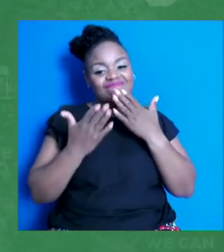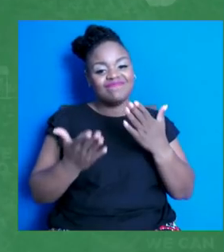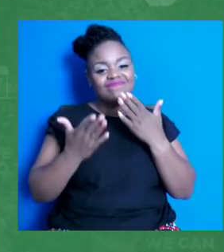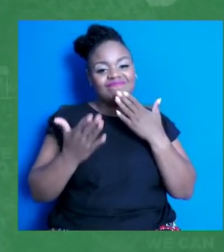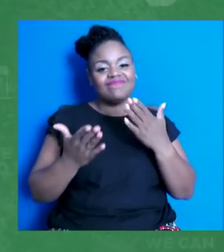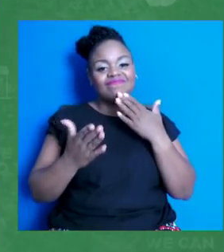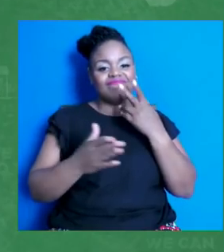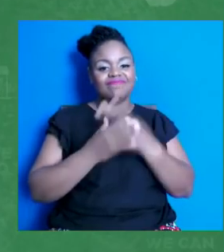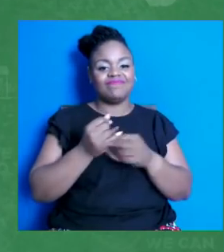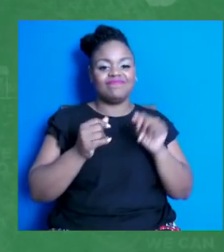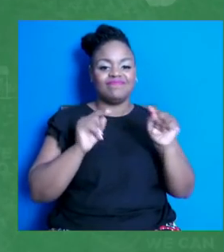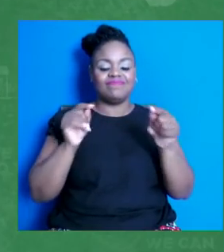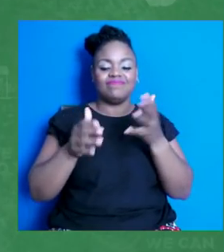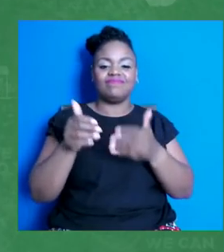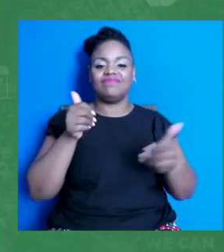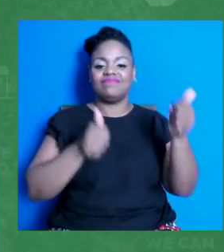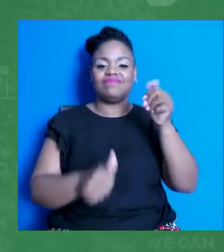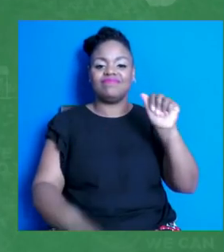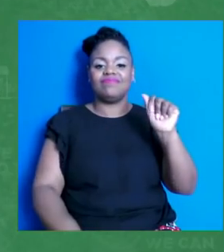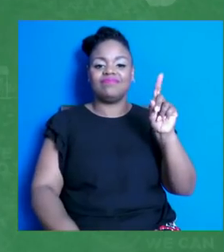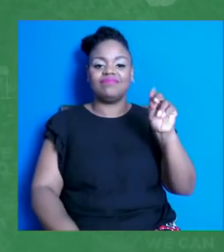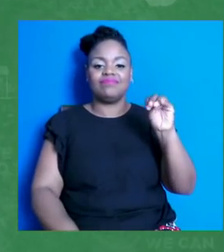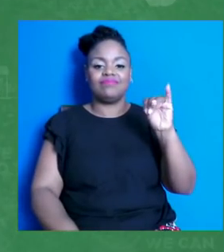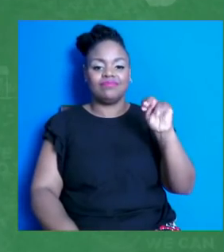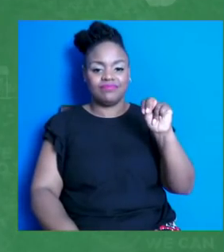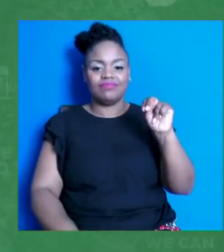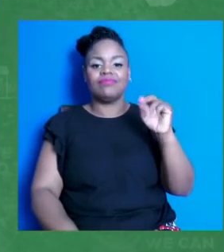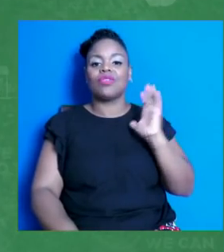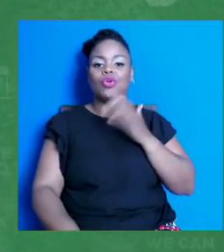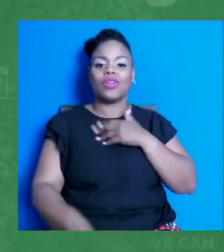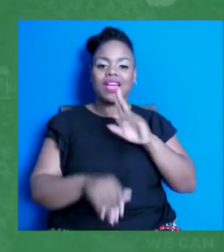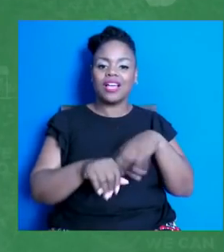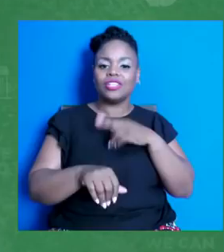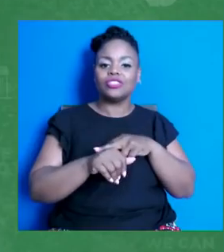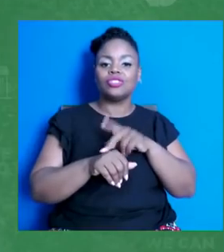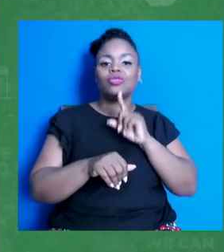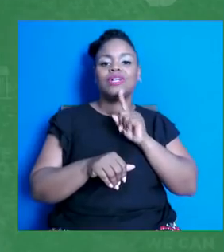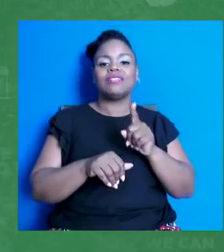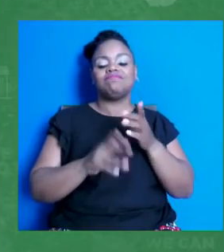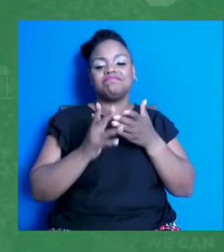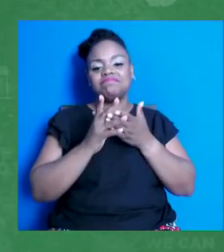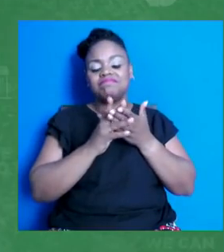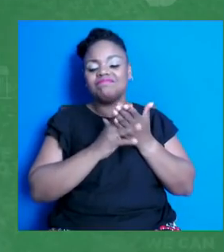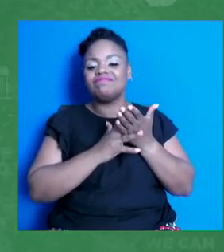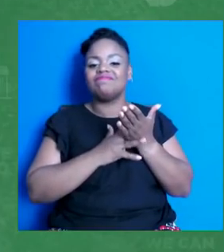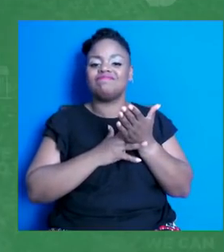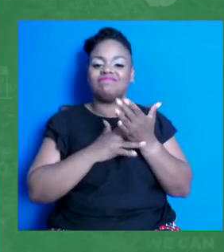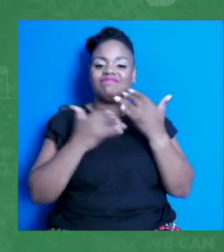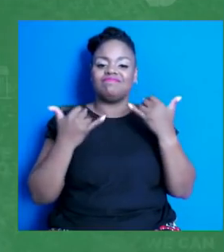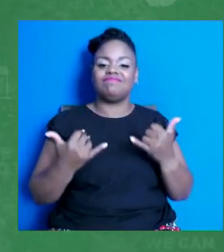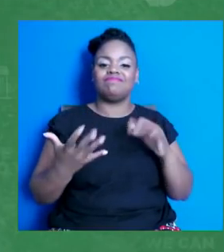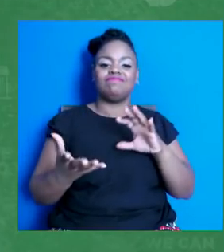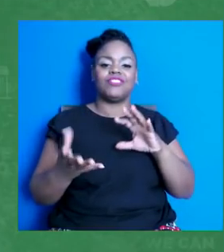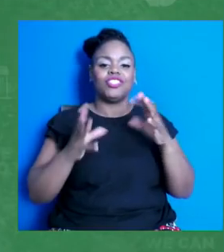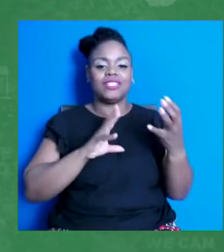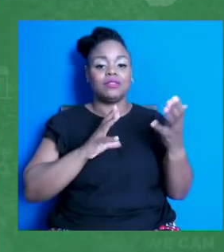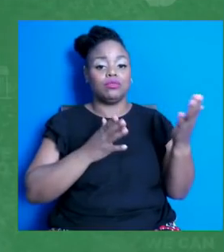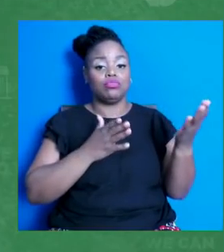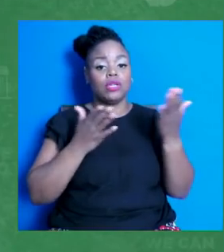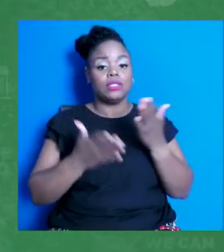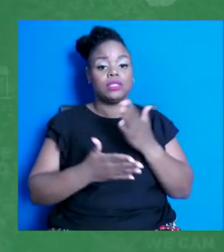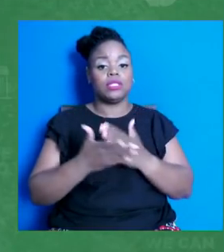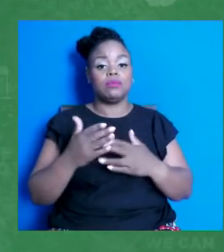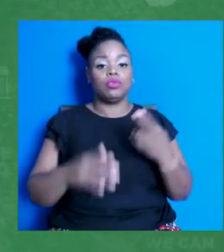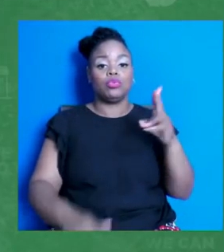leadership as our nation navigates this unprecedented crisis. You've brought a certain empathy and humanity back to the White House that has not gone unnoticed.